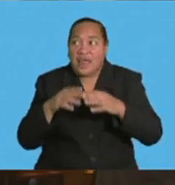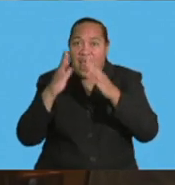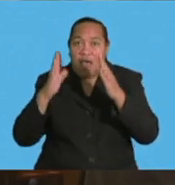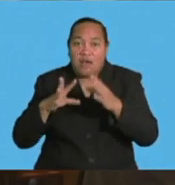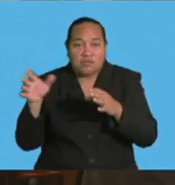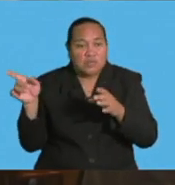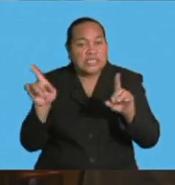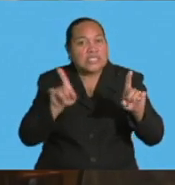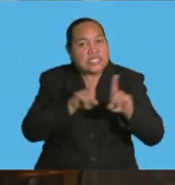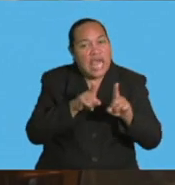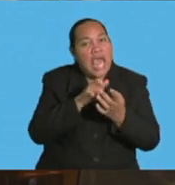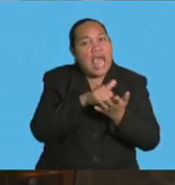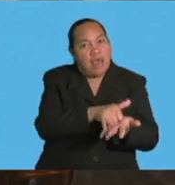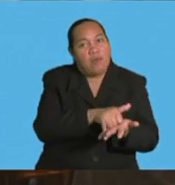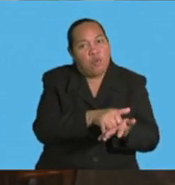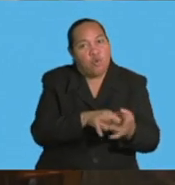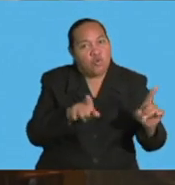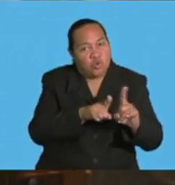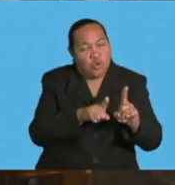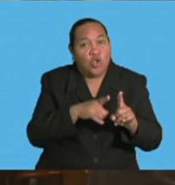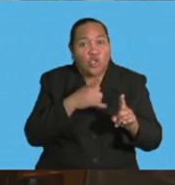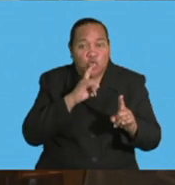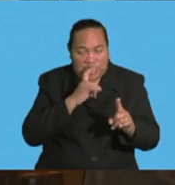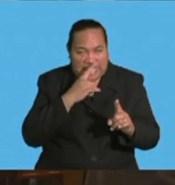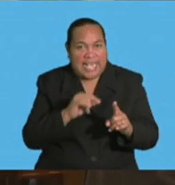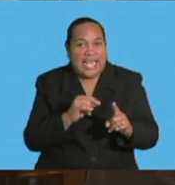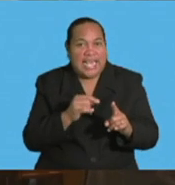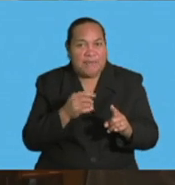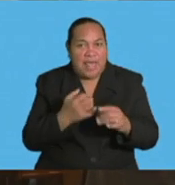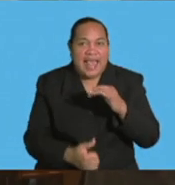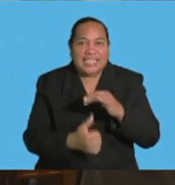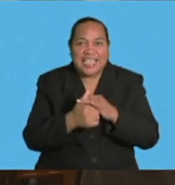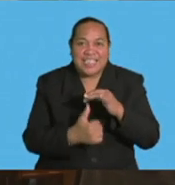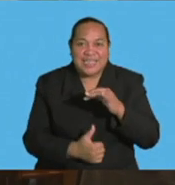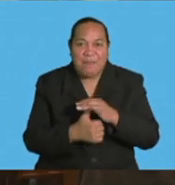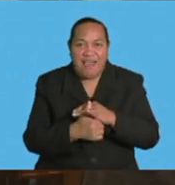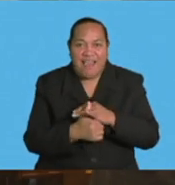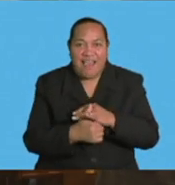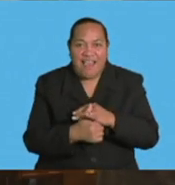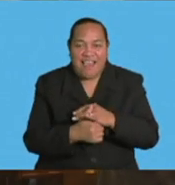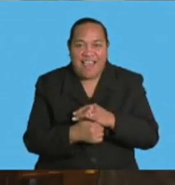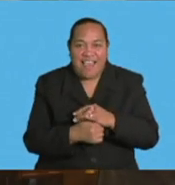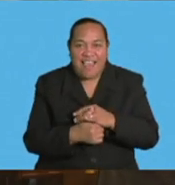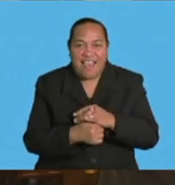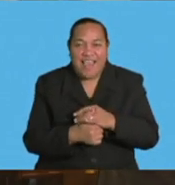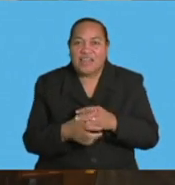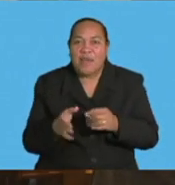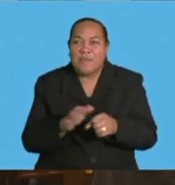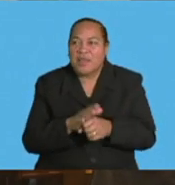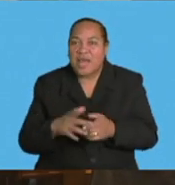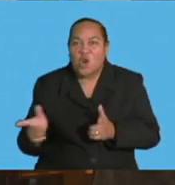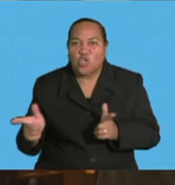to the airport so that it can be accessible and makes logistics,